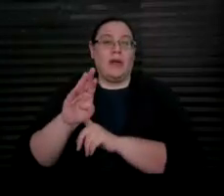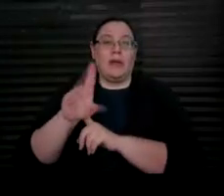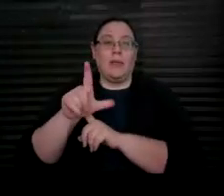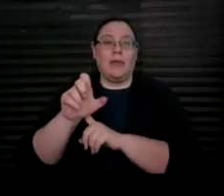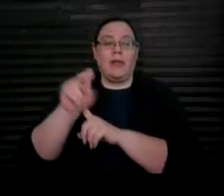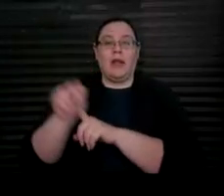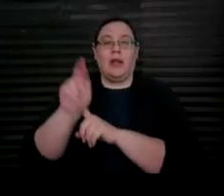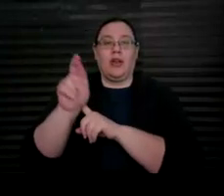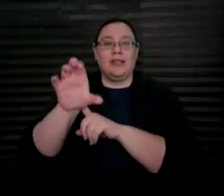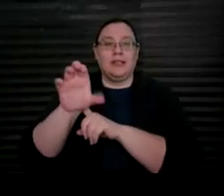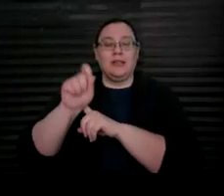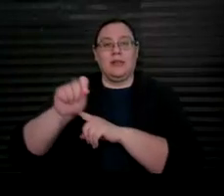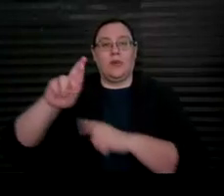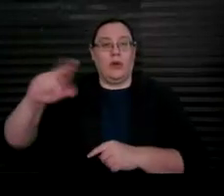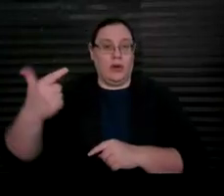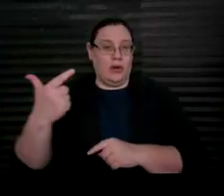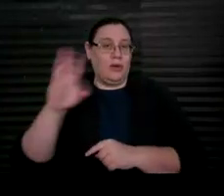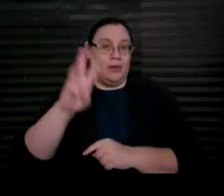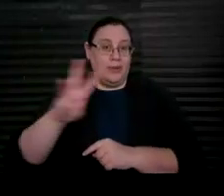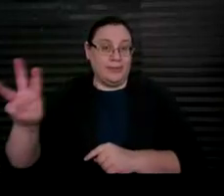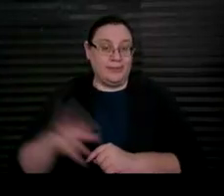.org website.